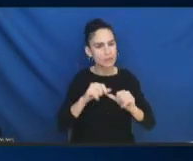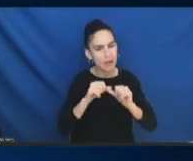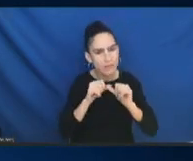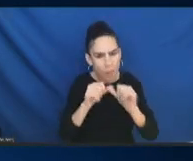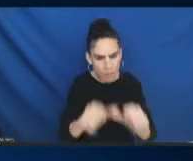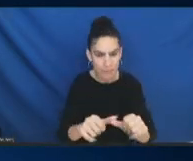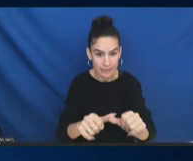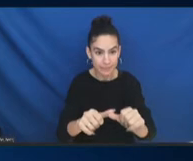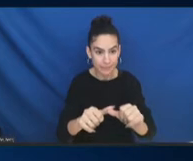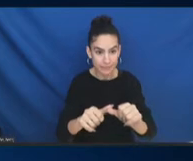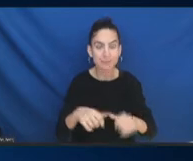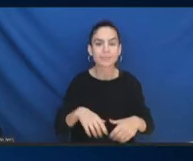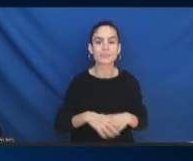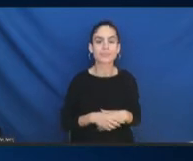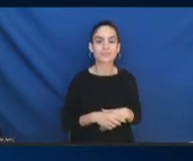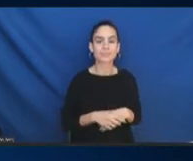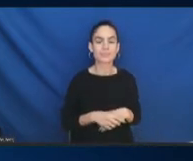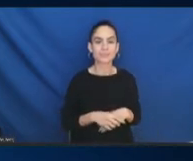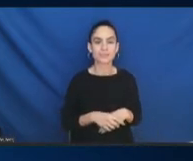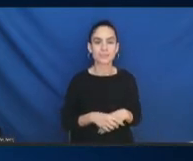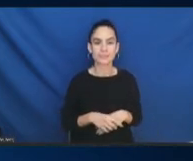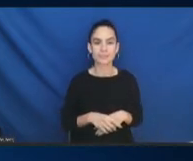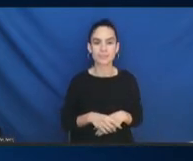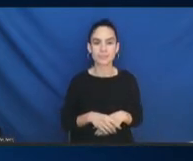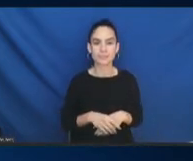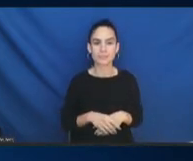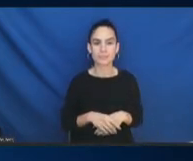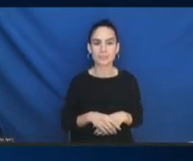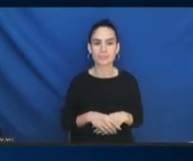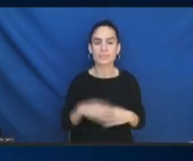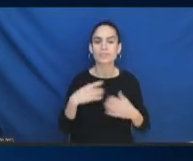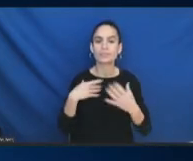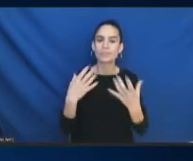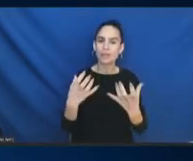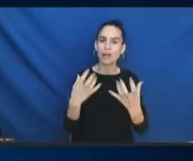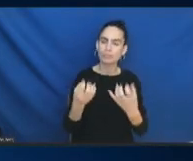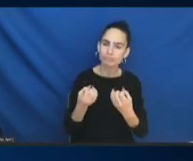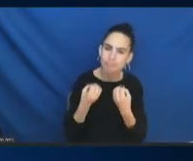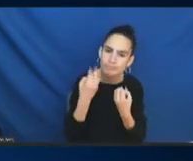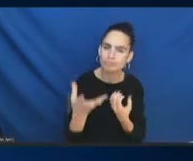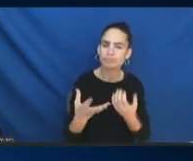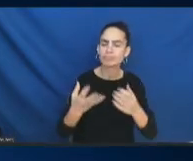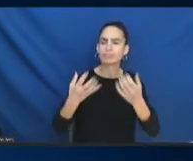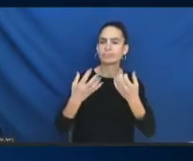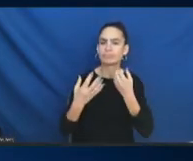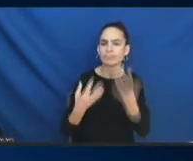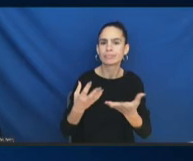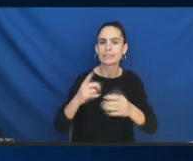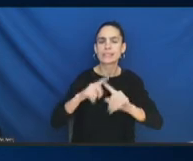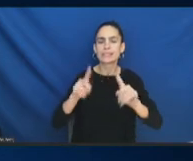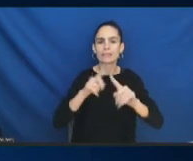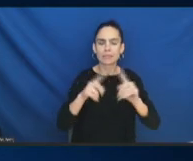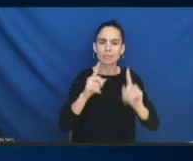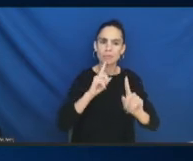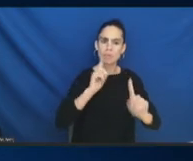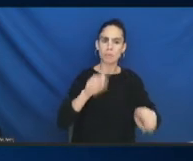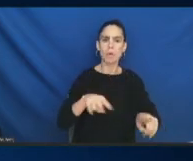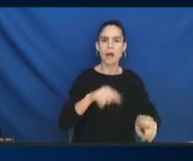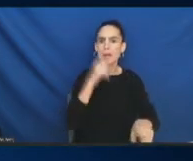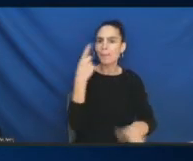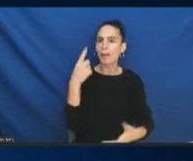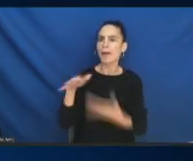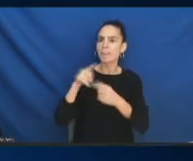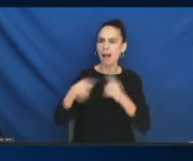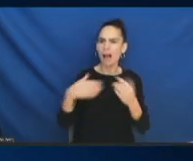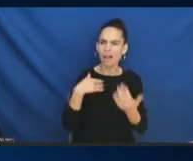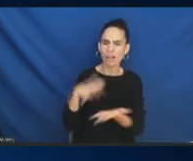President, towards many reports, rather than have one big report at the end of the year that we do sort of mini reports and things that, you know, we see are moving that we can